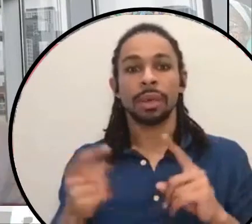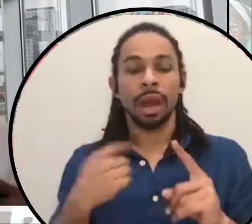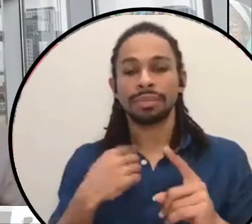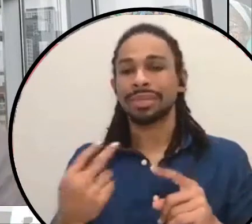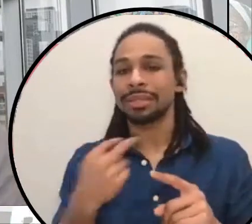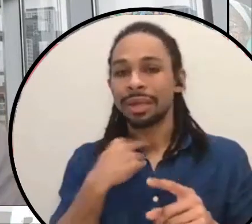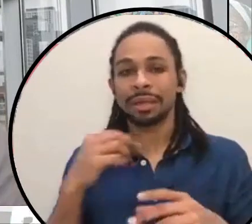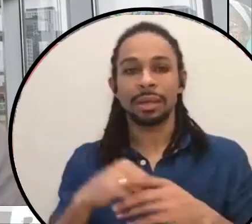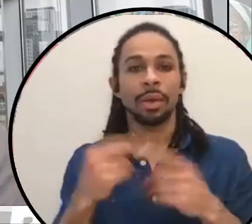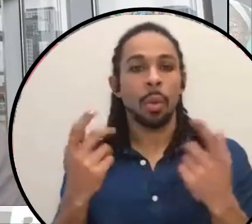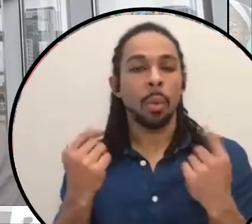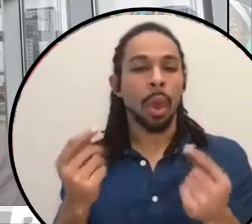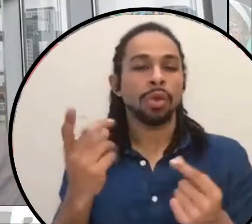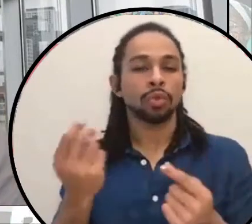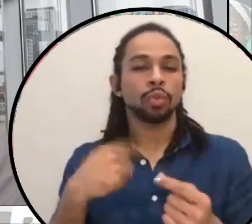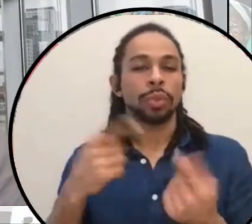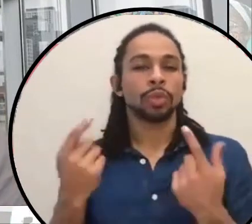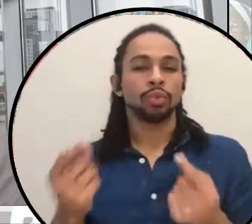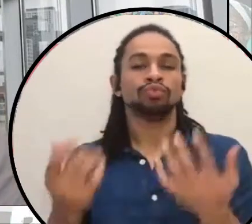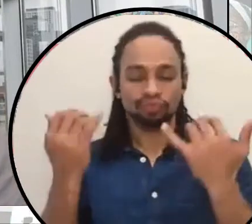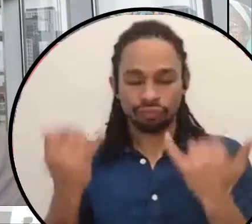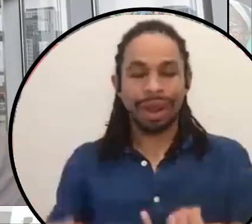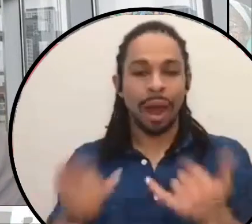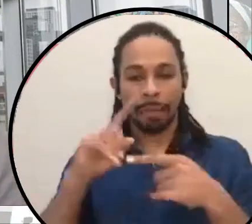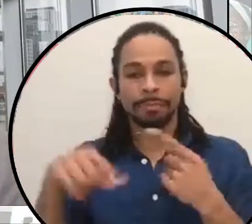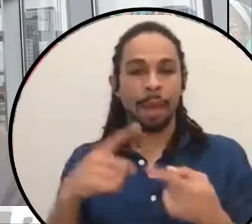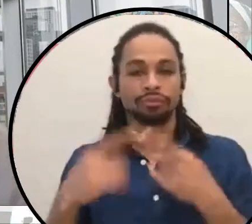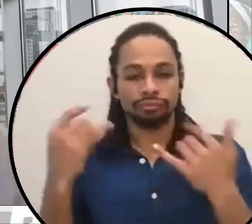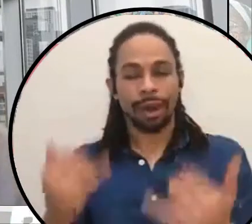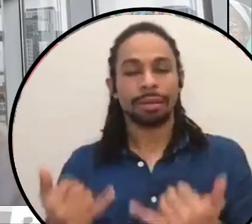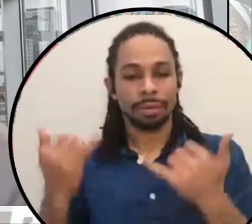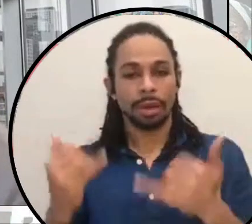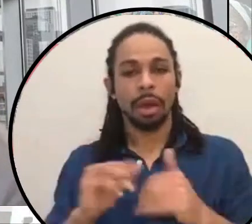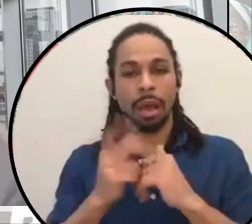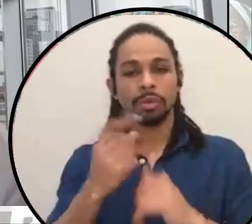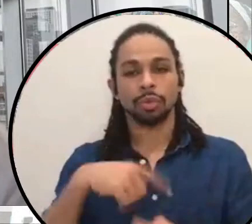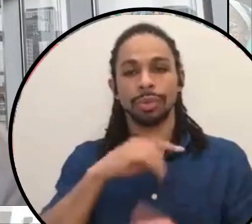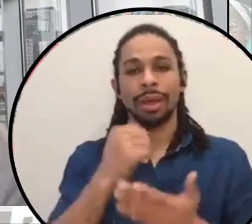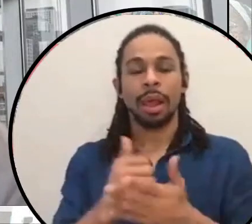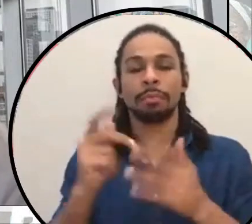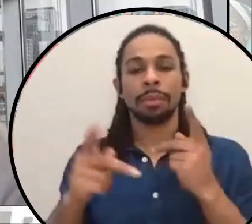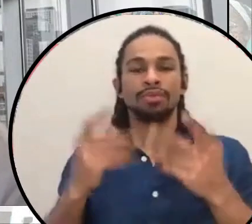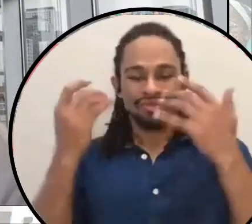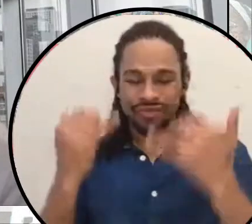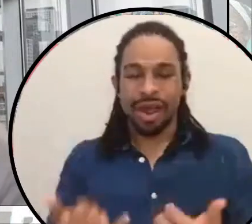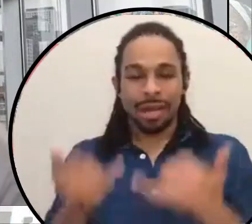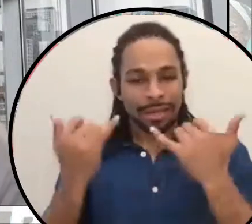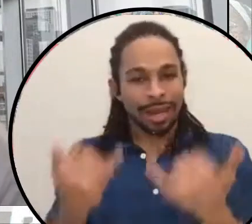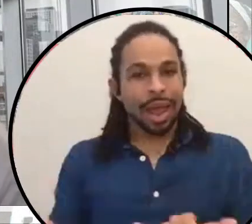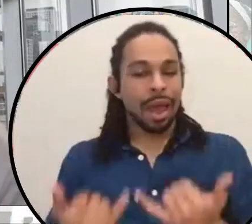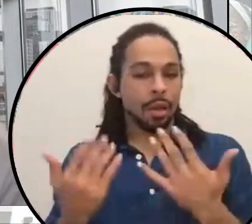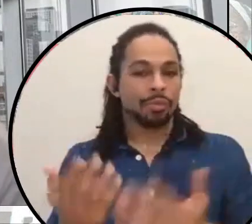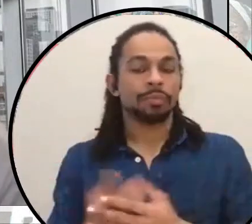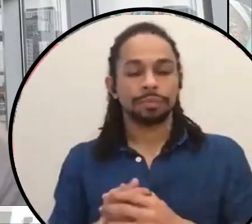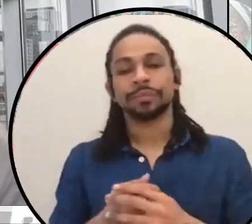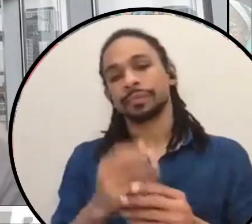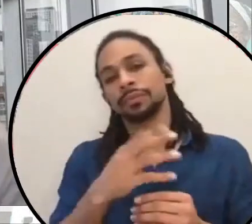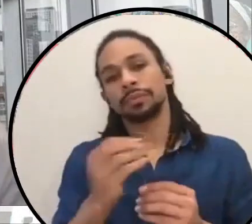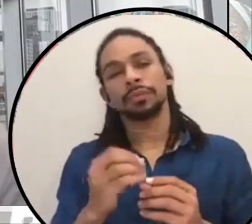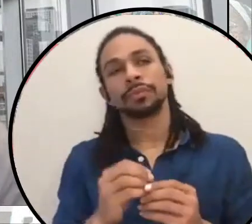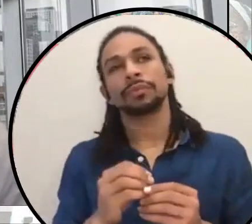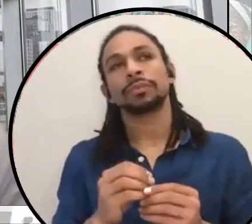what do we do about right now? Uh, how do we, how do we, you how do we help folks right now? And, uh,